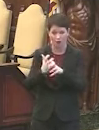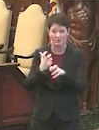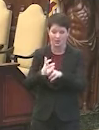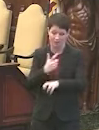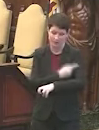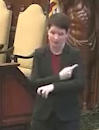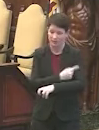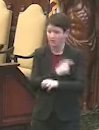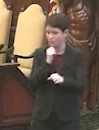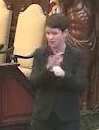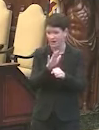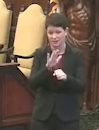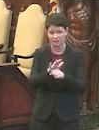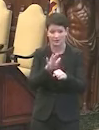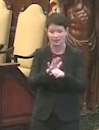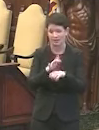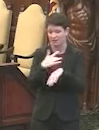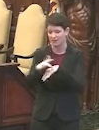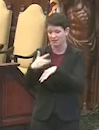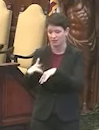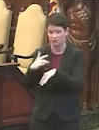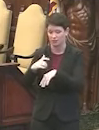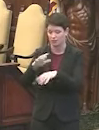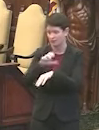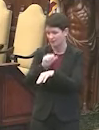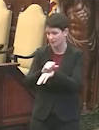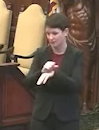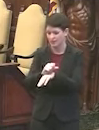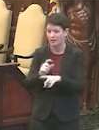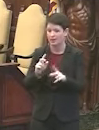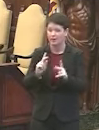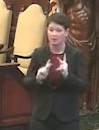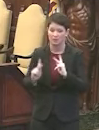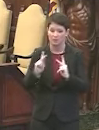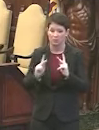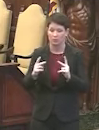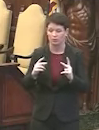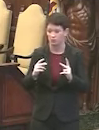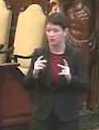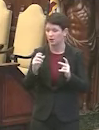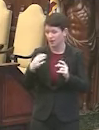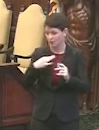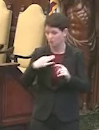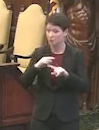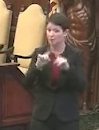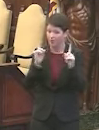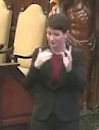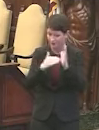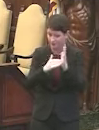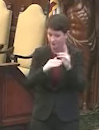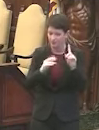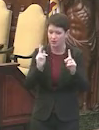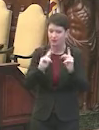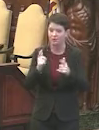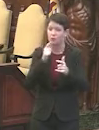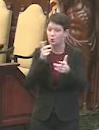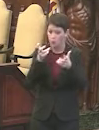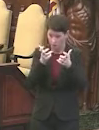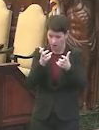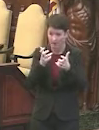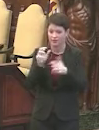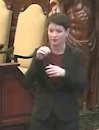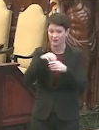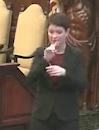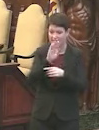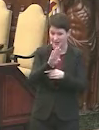a limited number of slots and many, many people who are eligible by being in phase 1B. But people who want to be in our